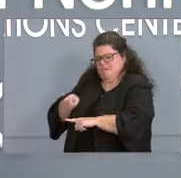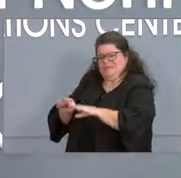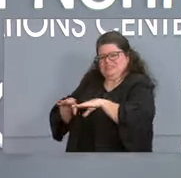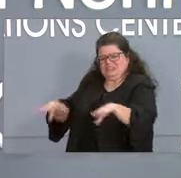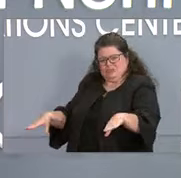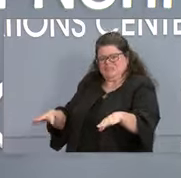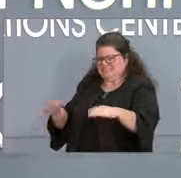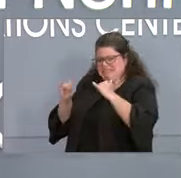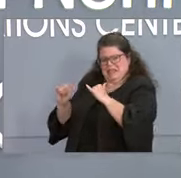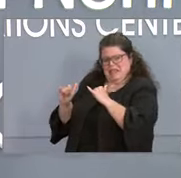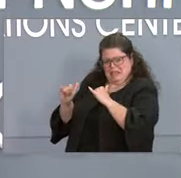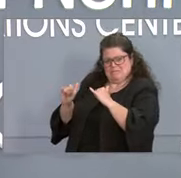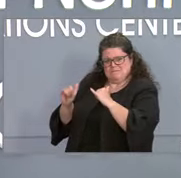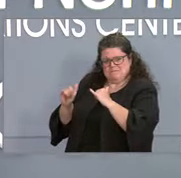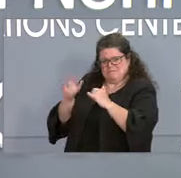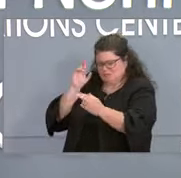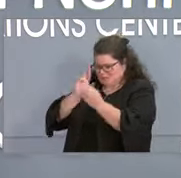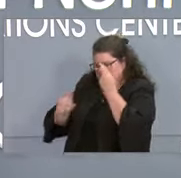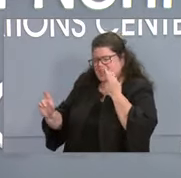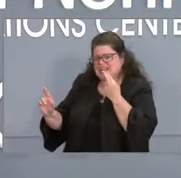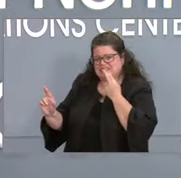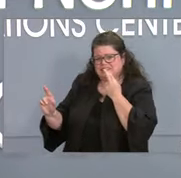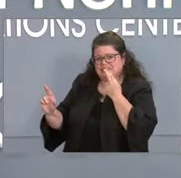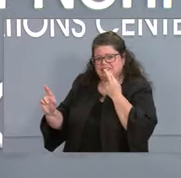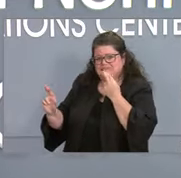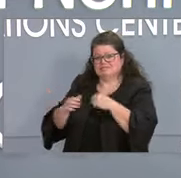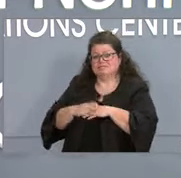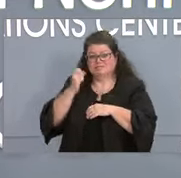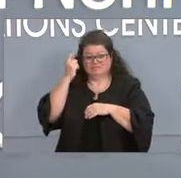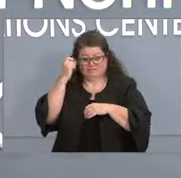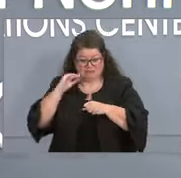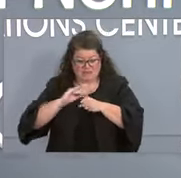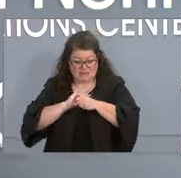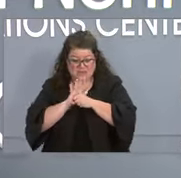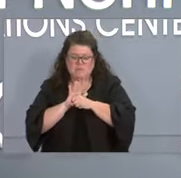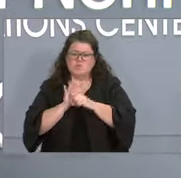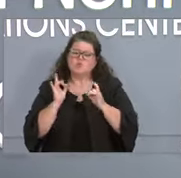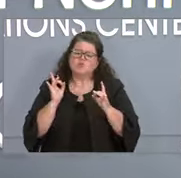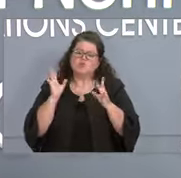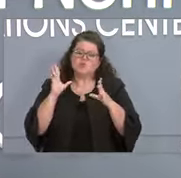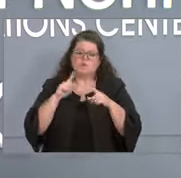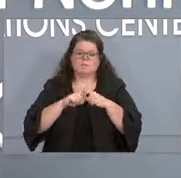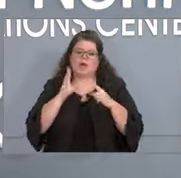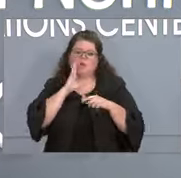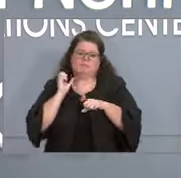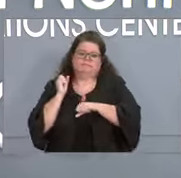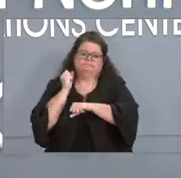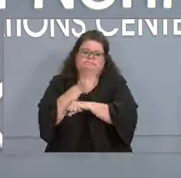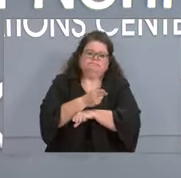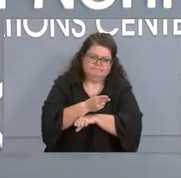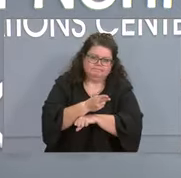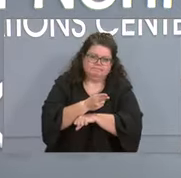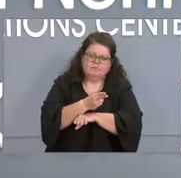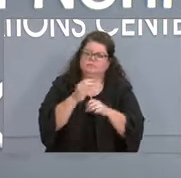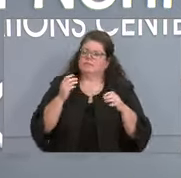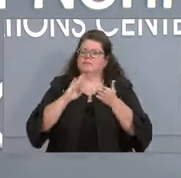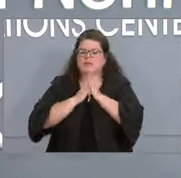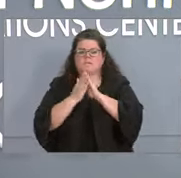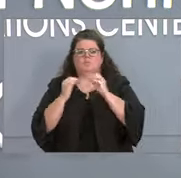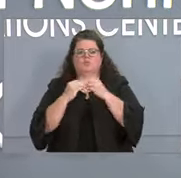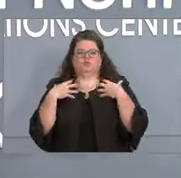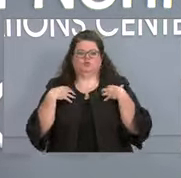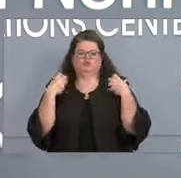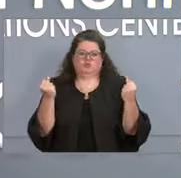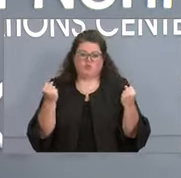each other. We will emerge from this pandemic stronger than ever. And we all want to do it as soon as